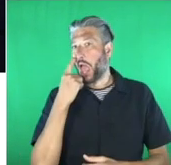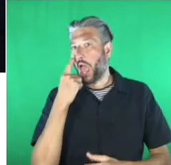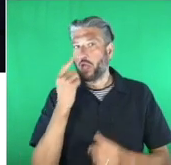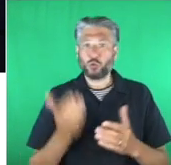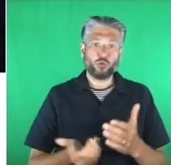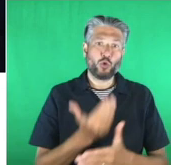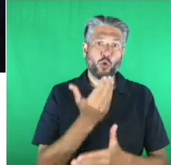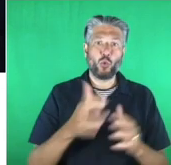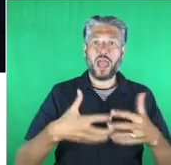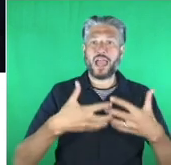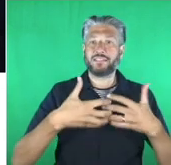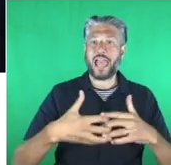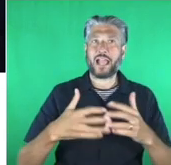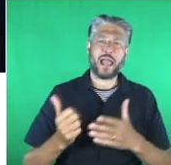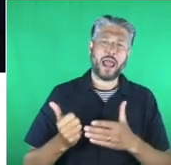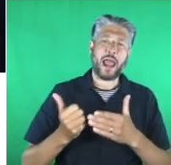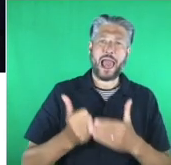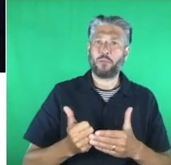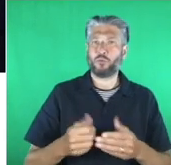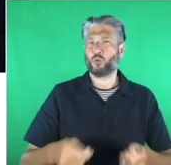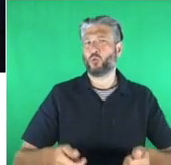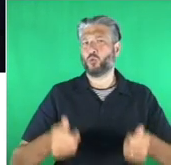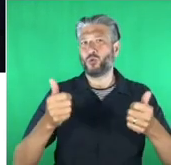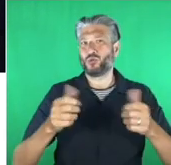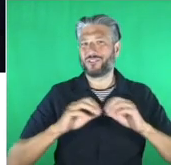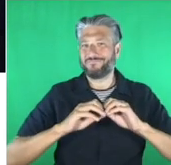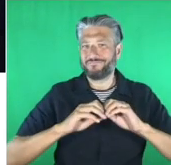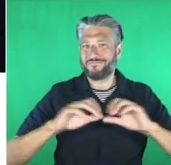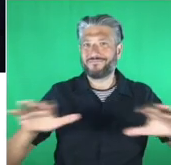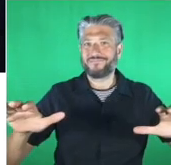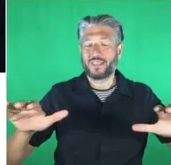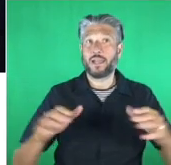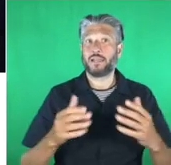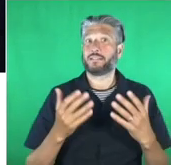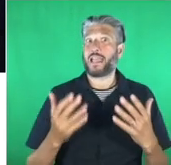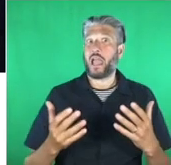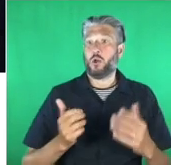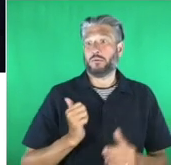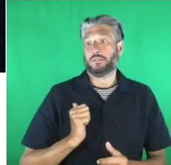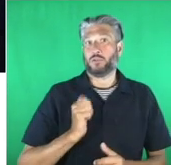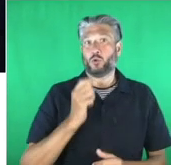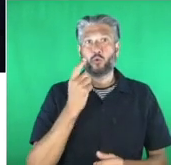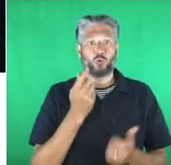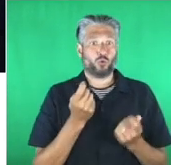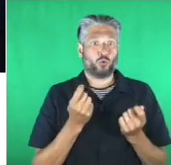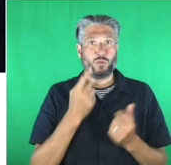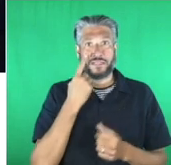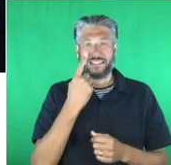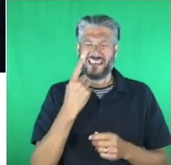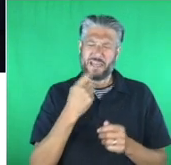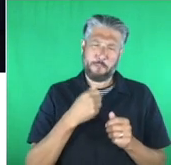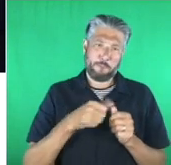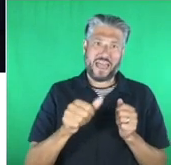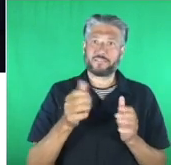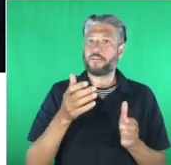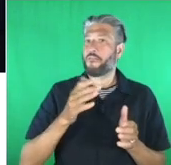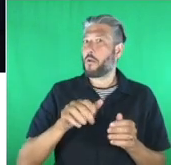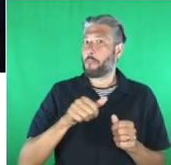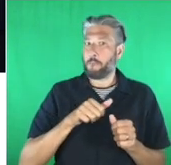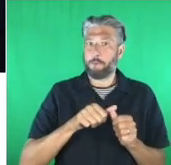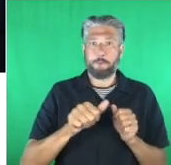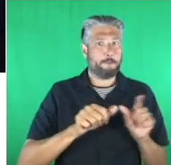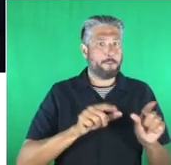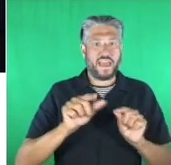good and as ever we're about to see some of the the best of the best of those laid out in these awards. Cool thank you